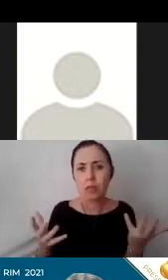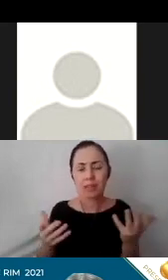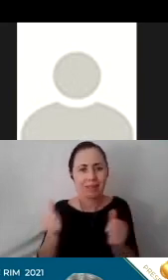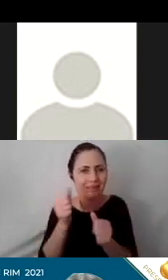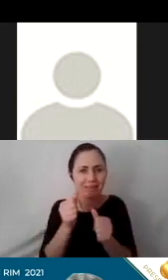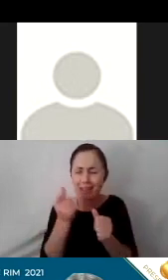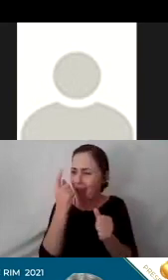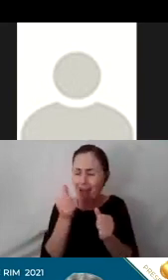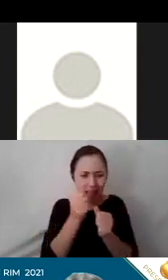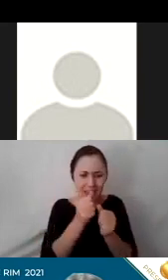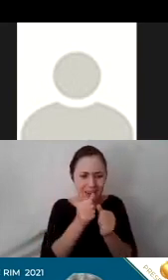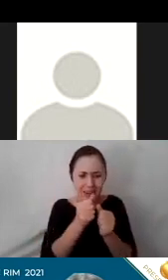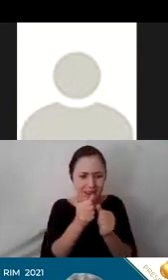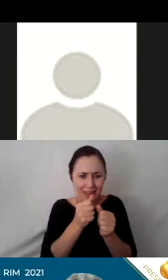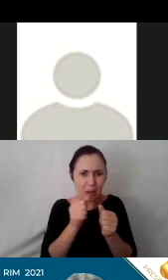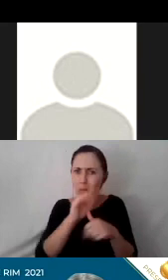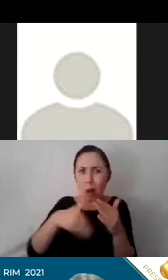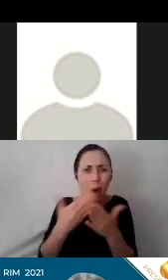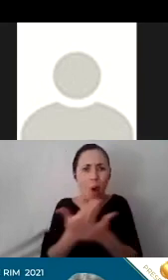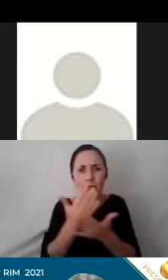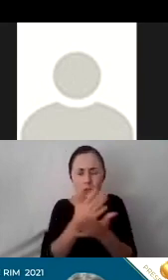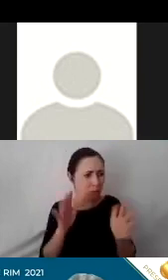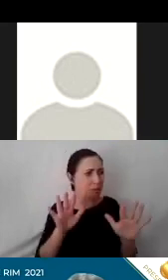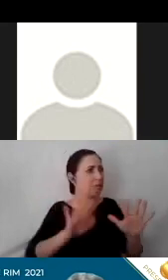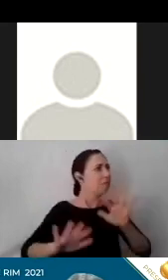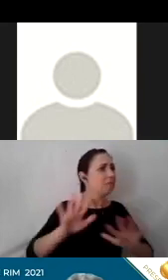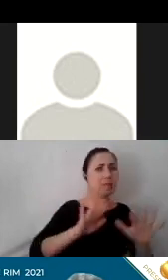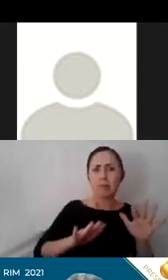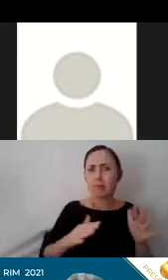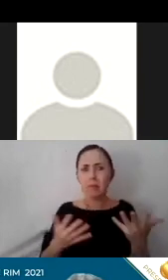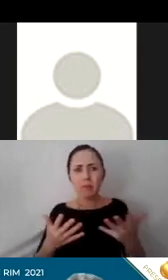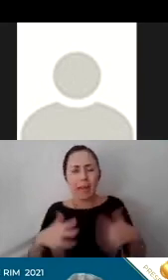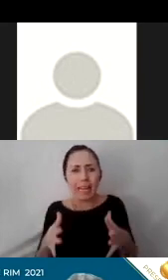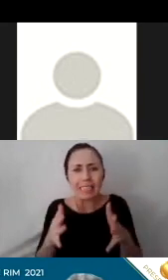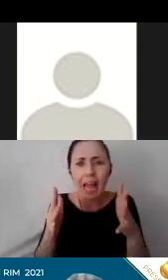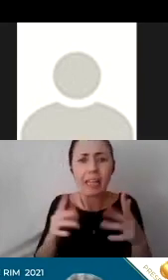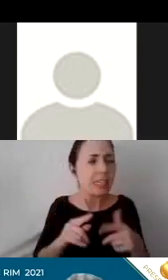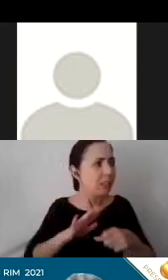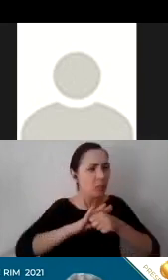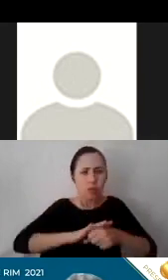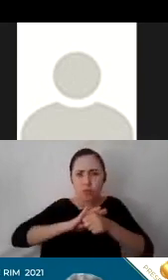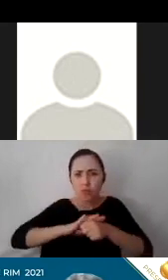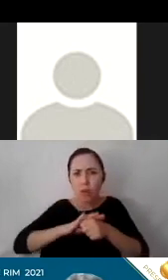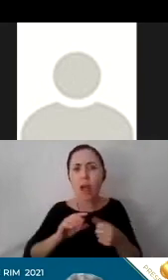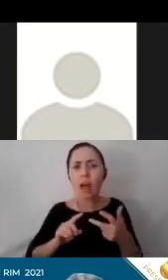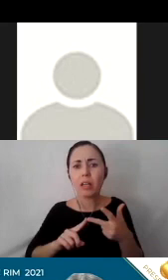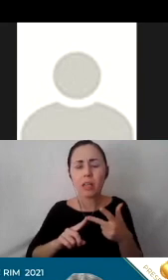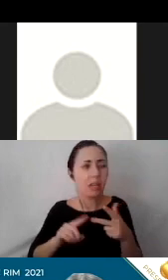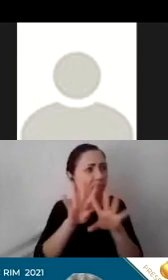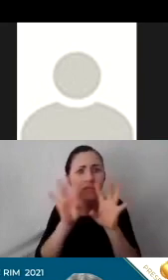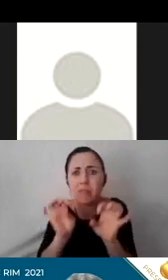navigating a very unfamiliar landscape. That was creating a lot of anxiety, a lot of stress and a lot of unknowns.